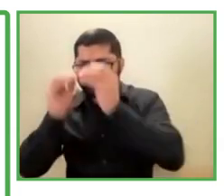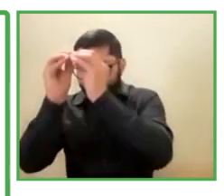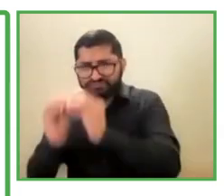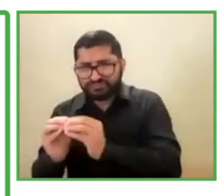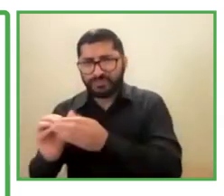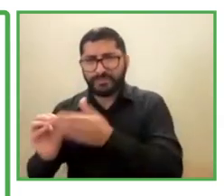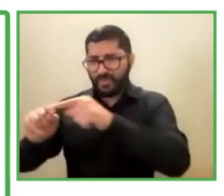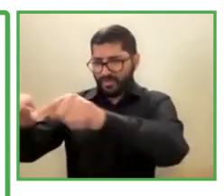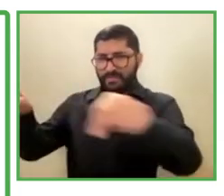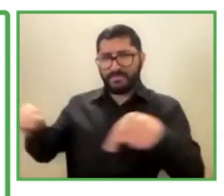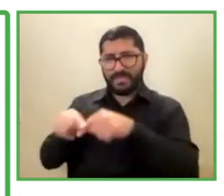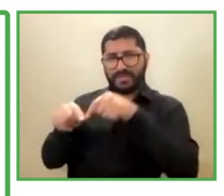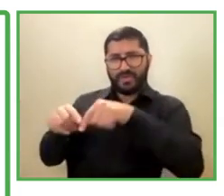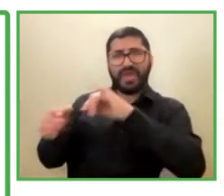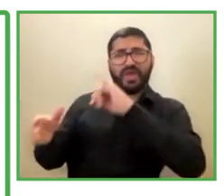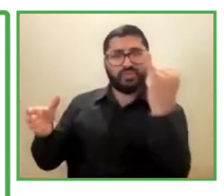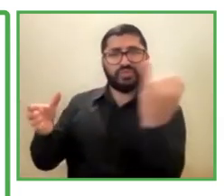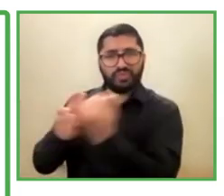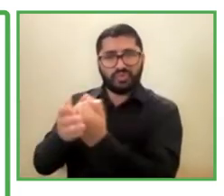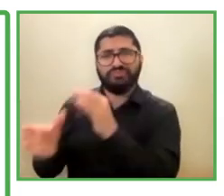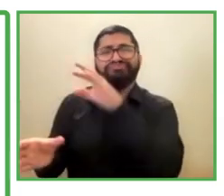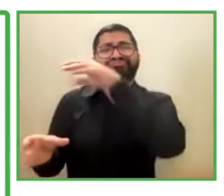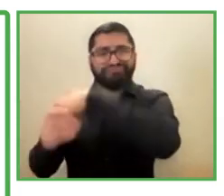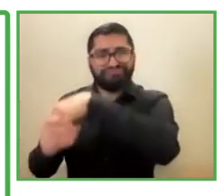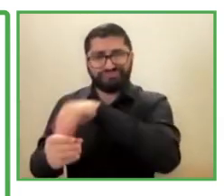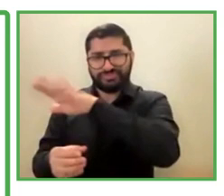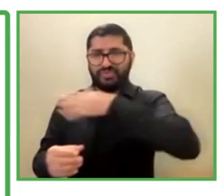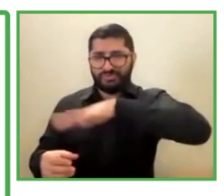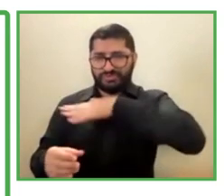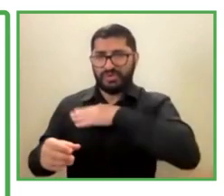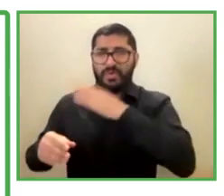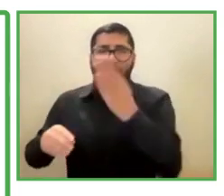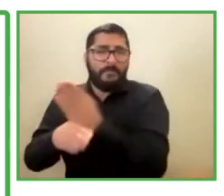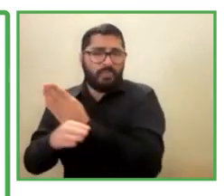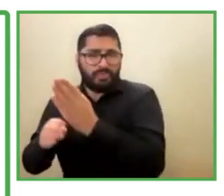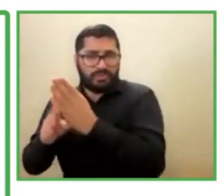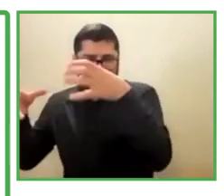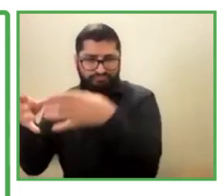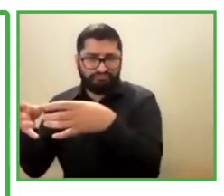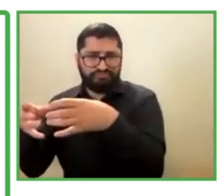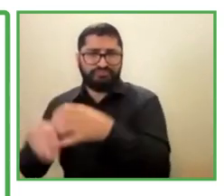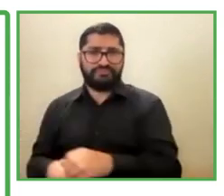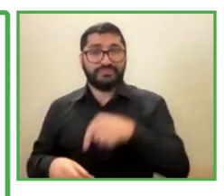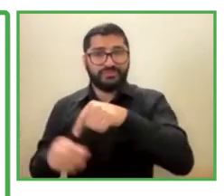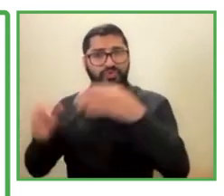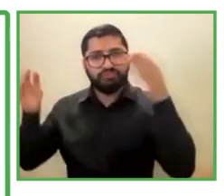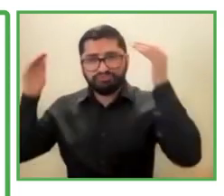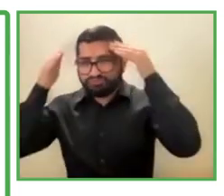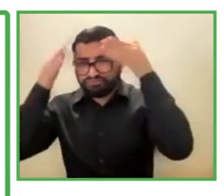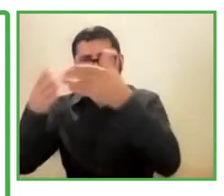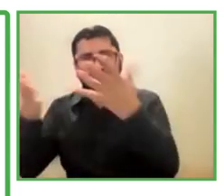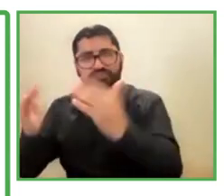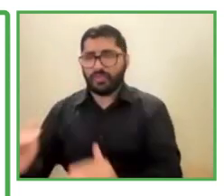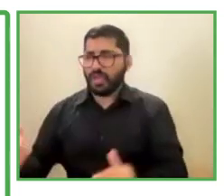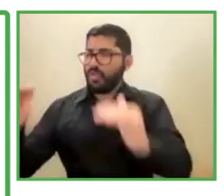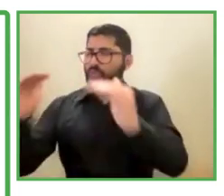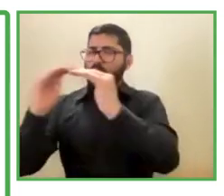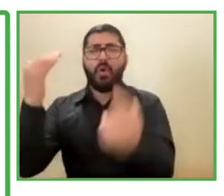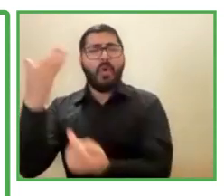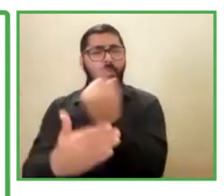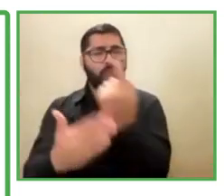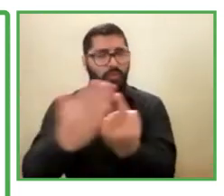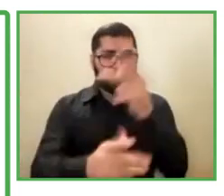inclusion within our society. Establishing equality of opportunity for